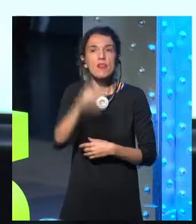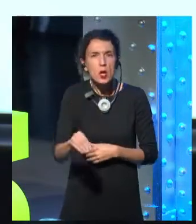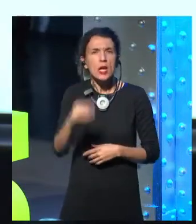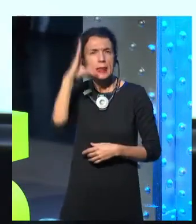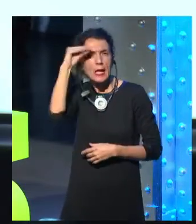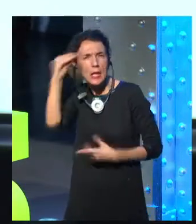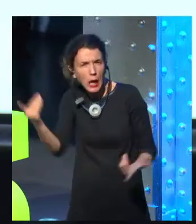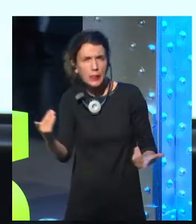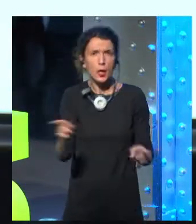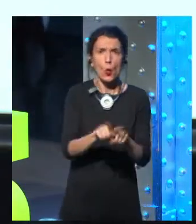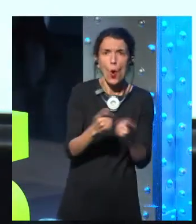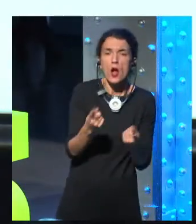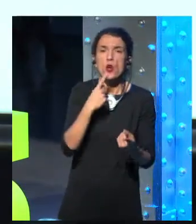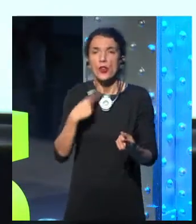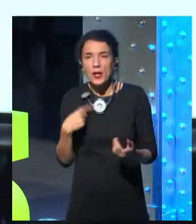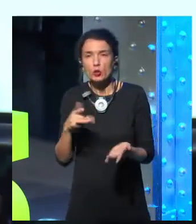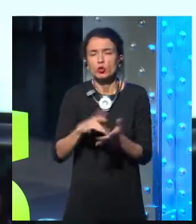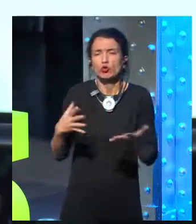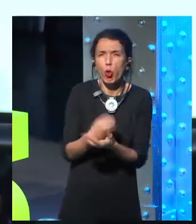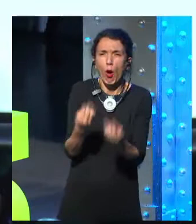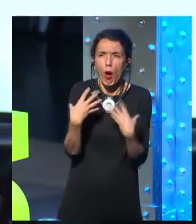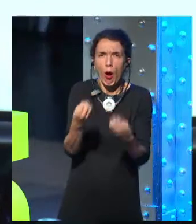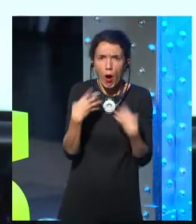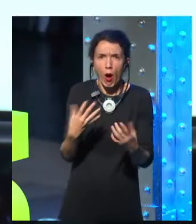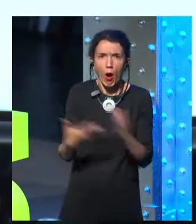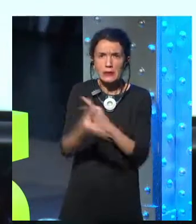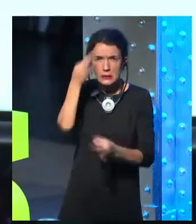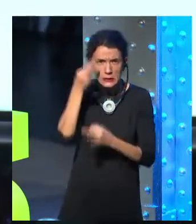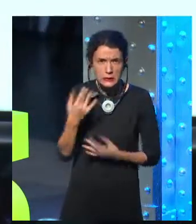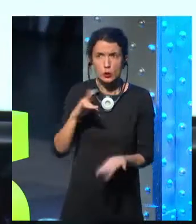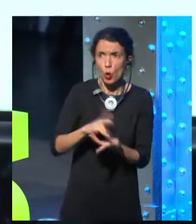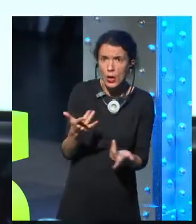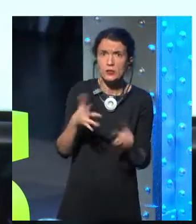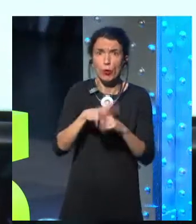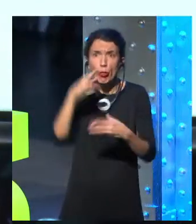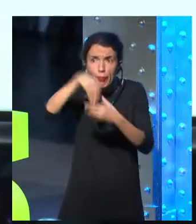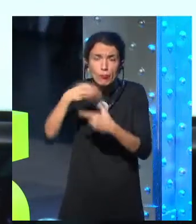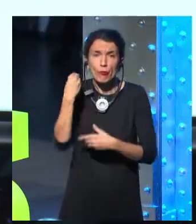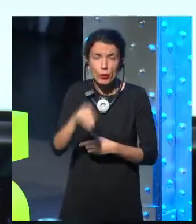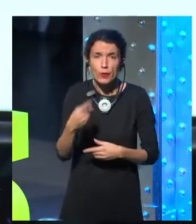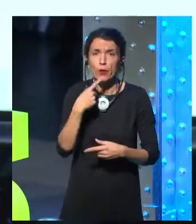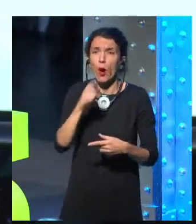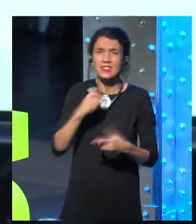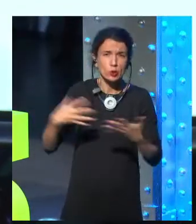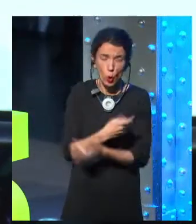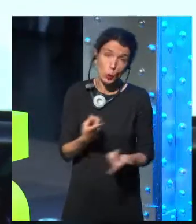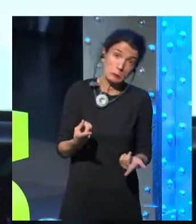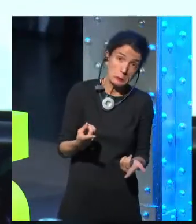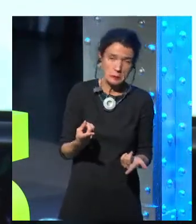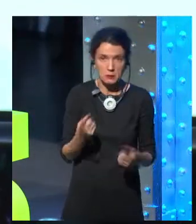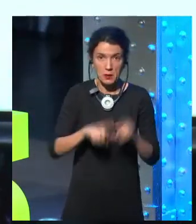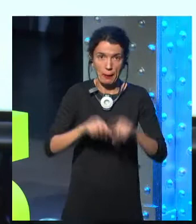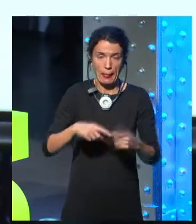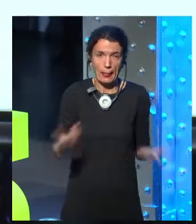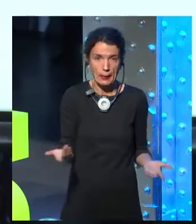so that you can thumbprint into your fridge. Say, well, when I'm cooking, my hands are dirty. I don't want to put a thumbprint onto a fridge. I have a lock on my